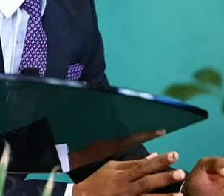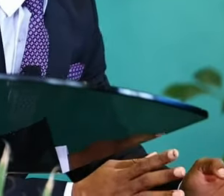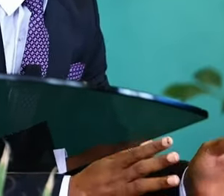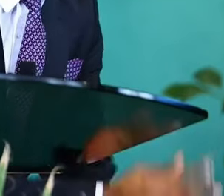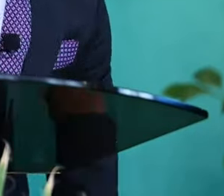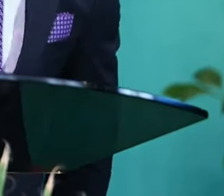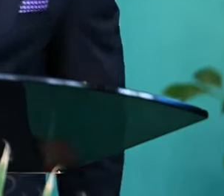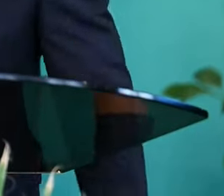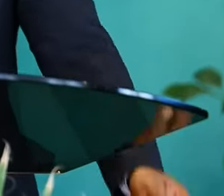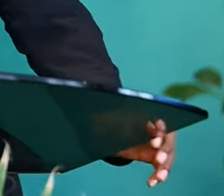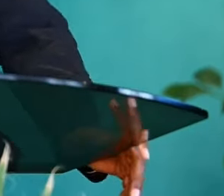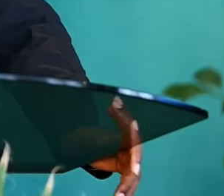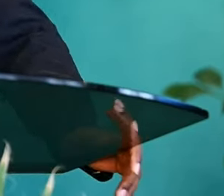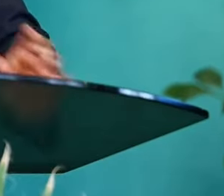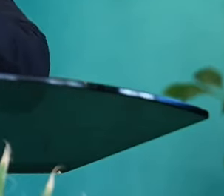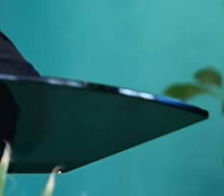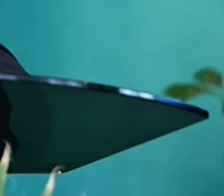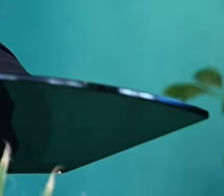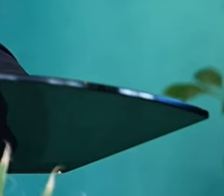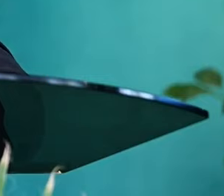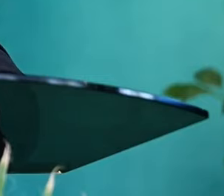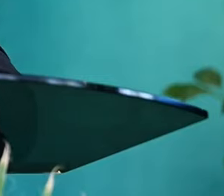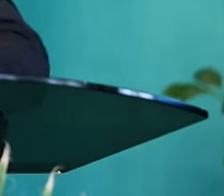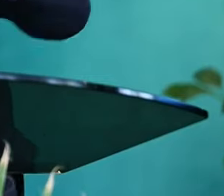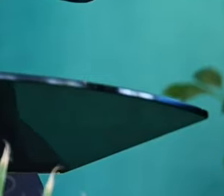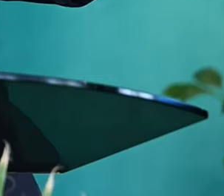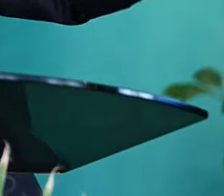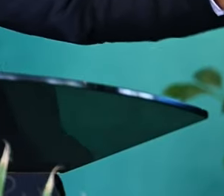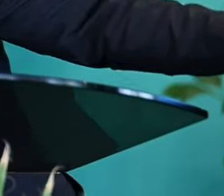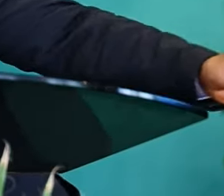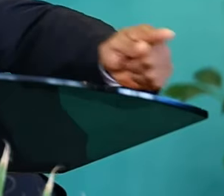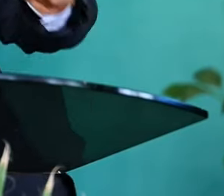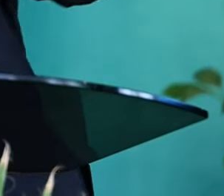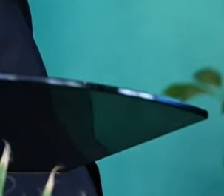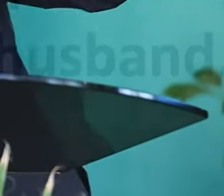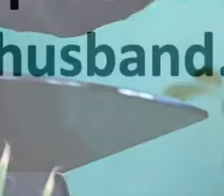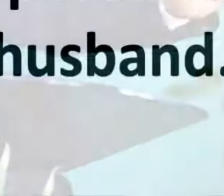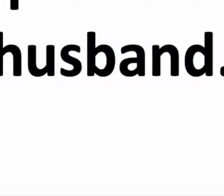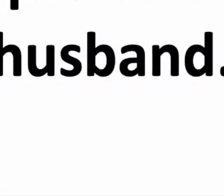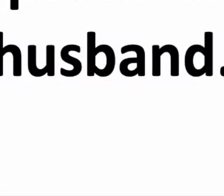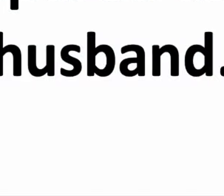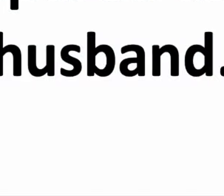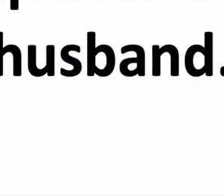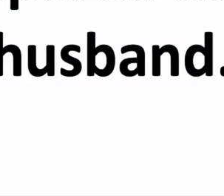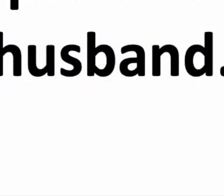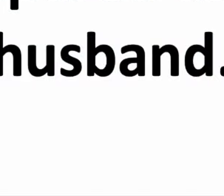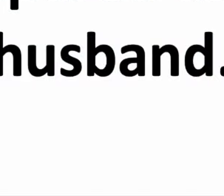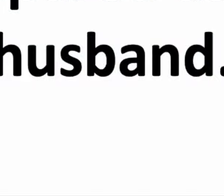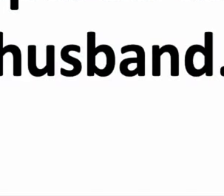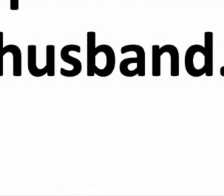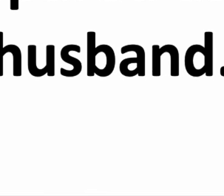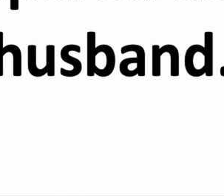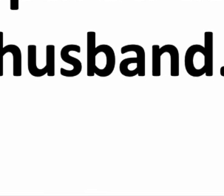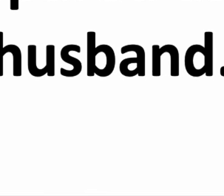But yes, the good news. I say, yes, the good news. The new Jerusalem, the holy city, after 1